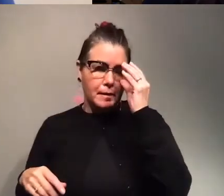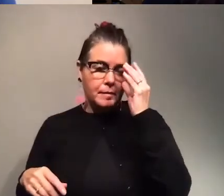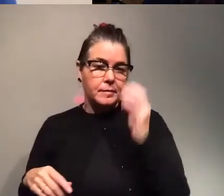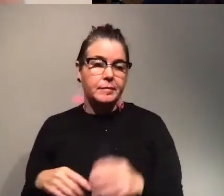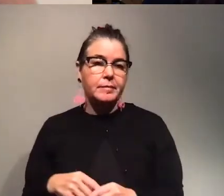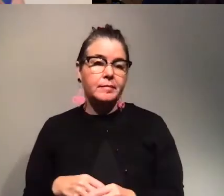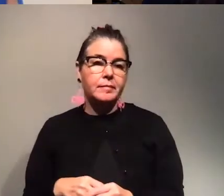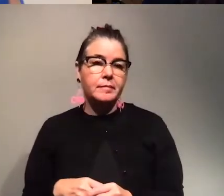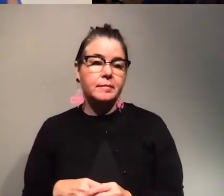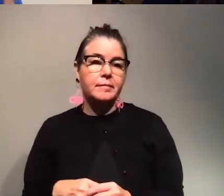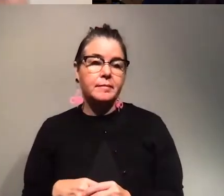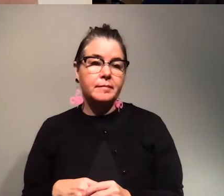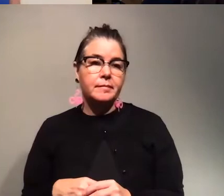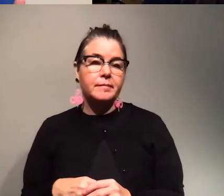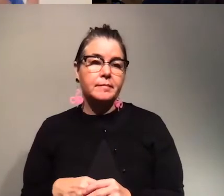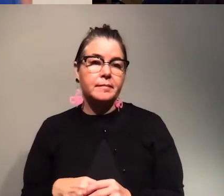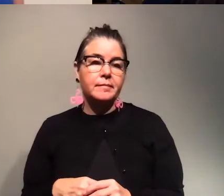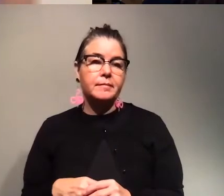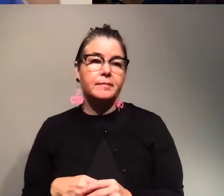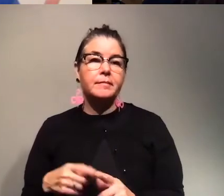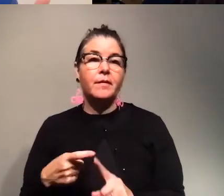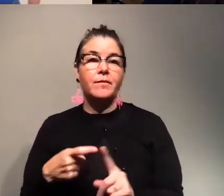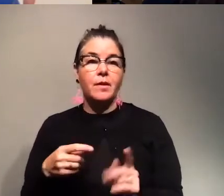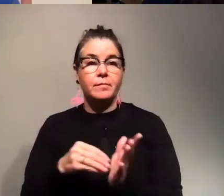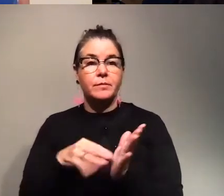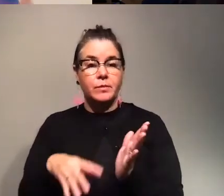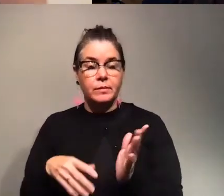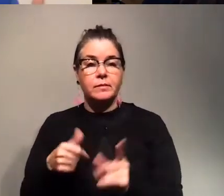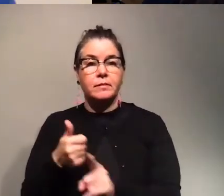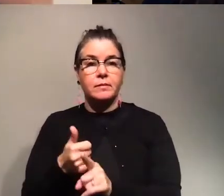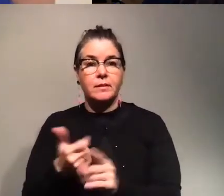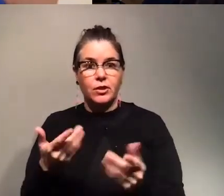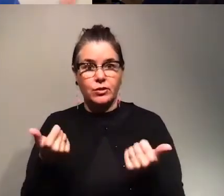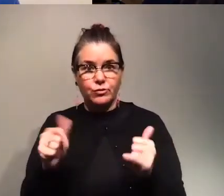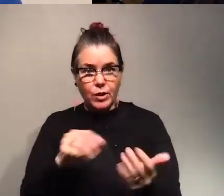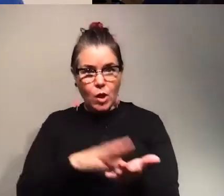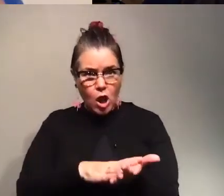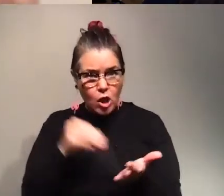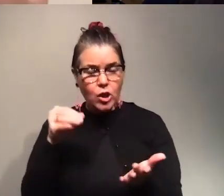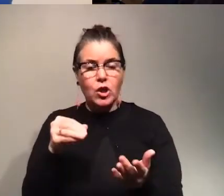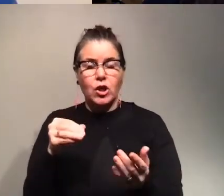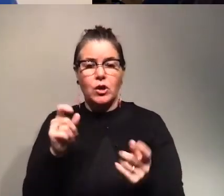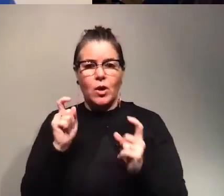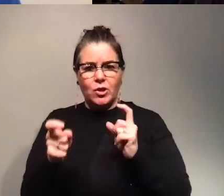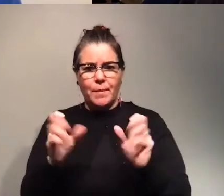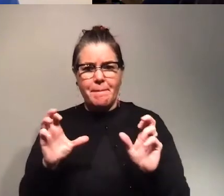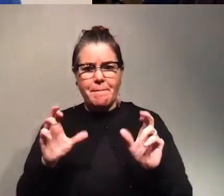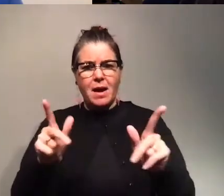people who students who are here just trying to learn and contribute to society